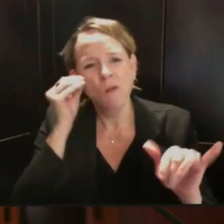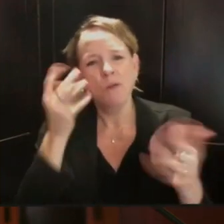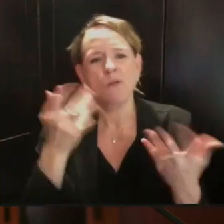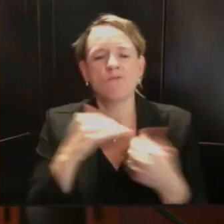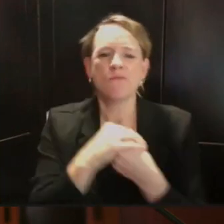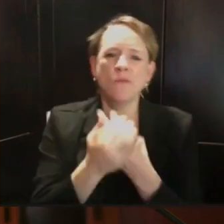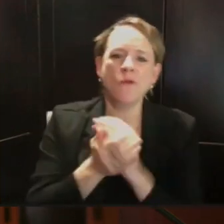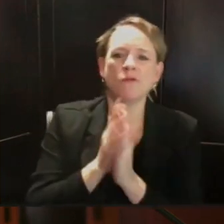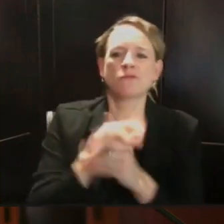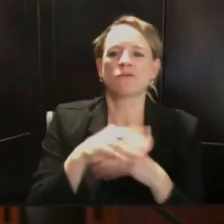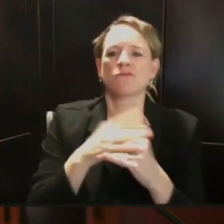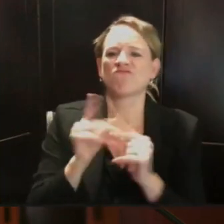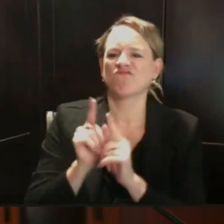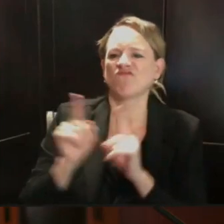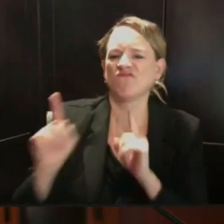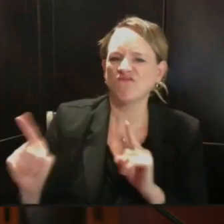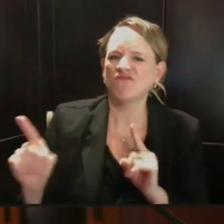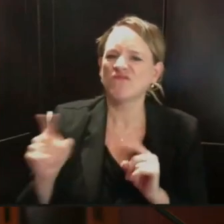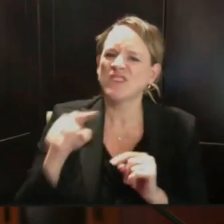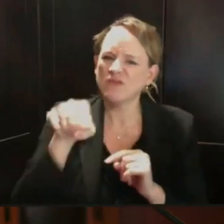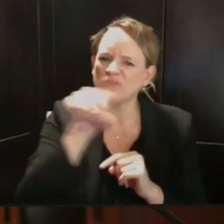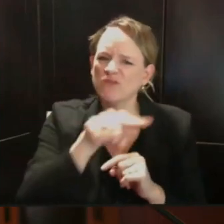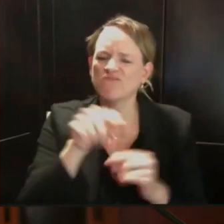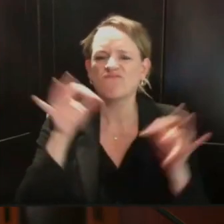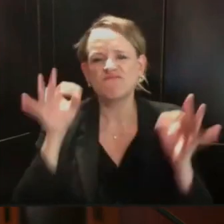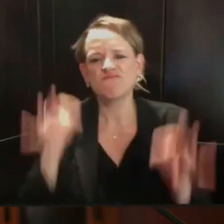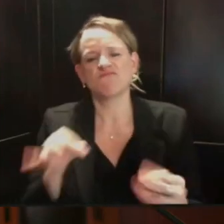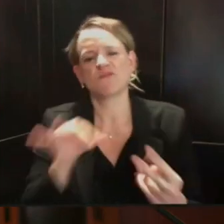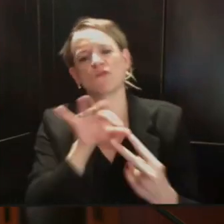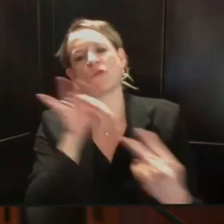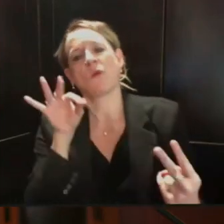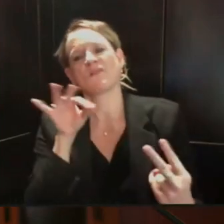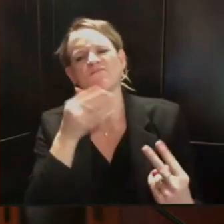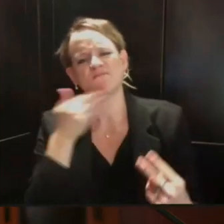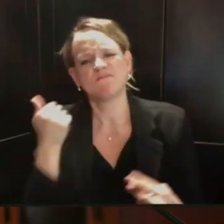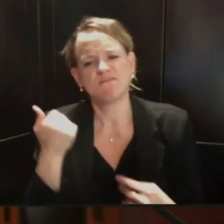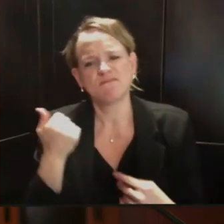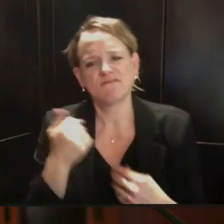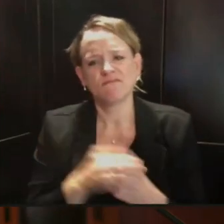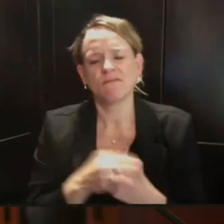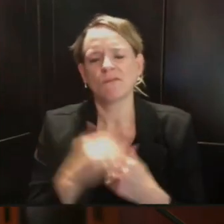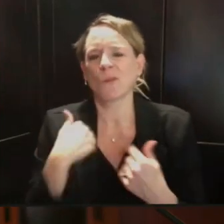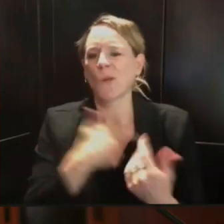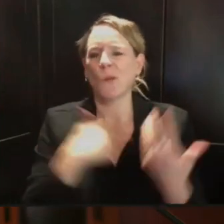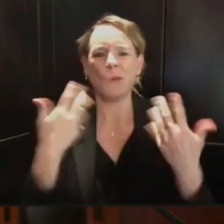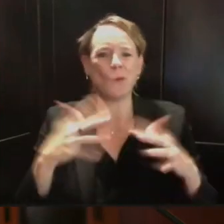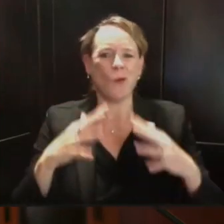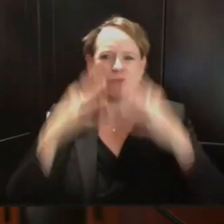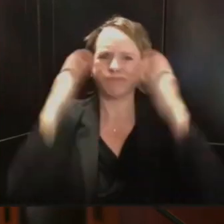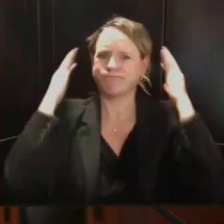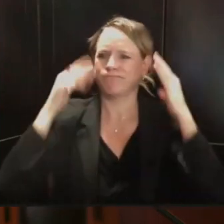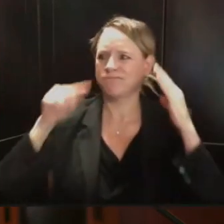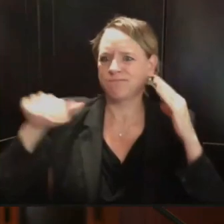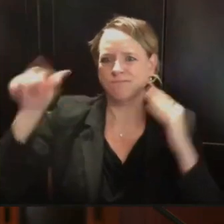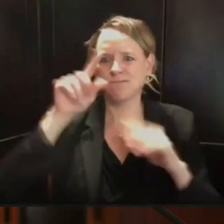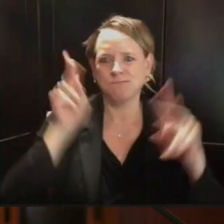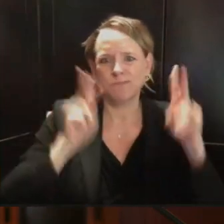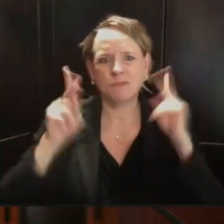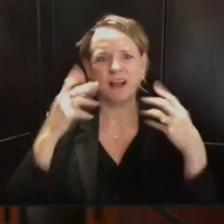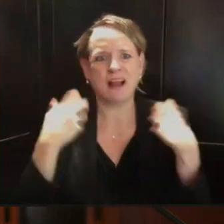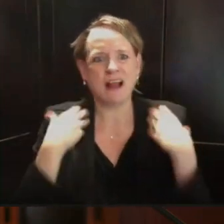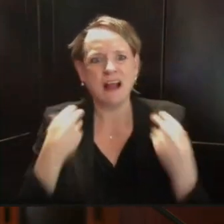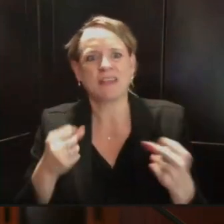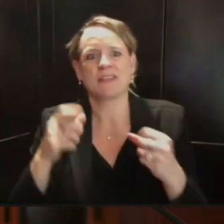those things more vigilantly and in more instances here in the coming days and weeks